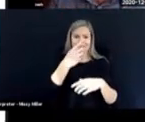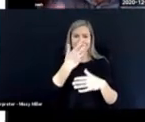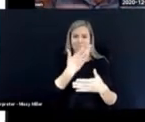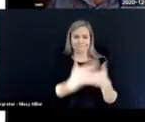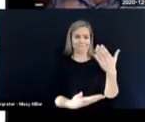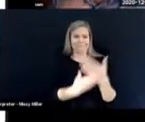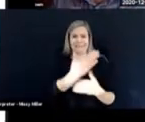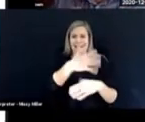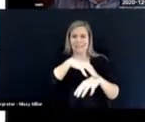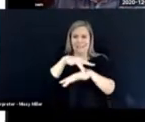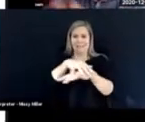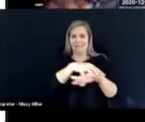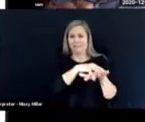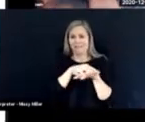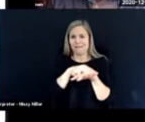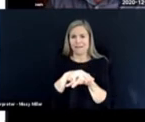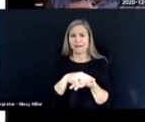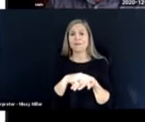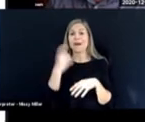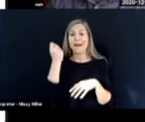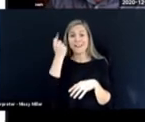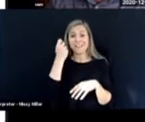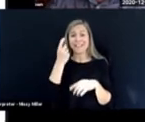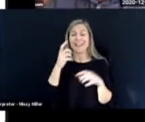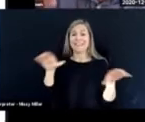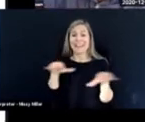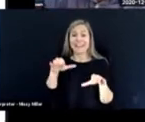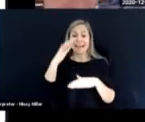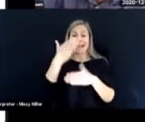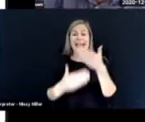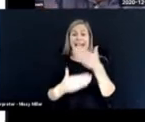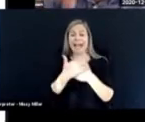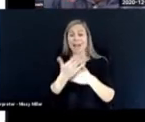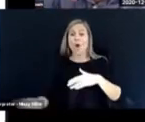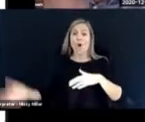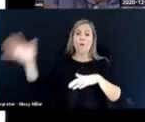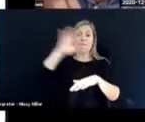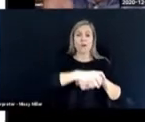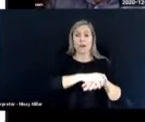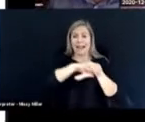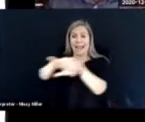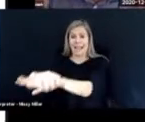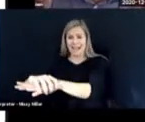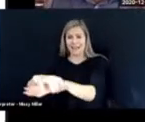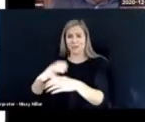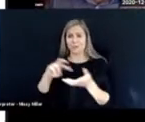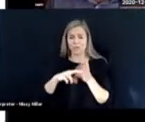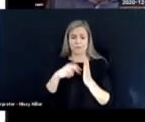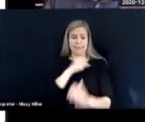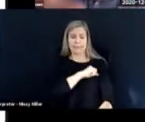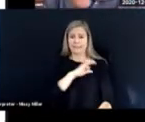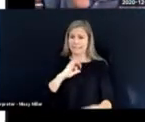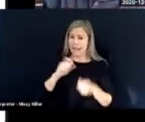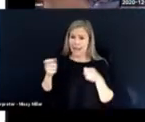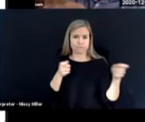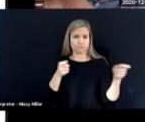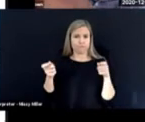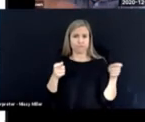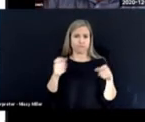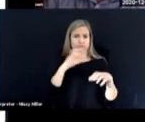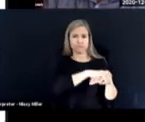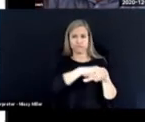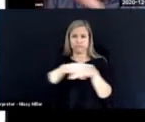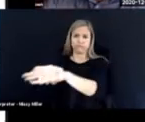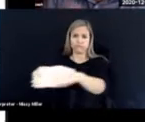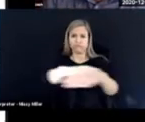visually or tactually. But all the tactile input was hand over hand. The staff's hands were very